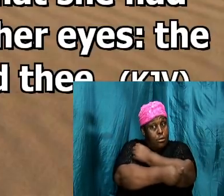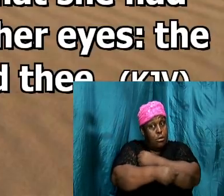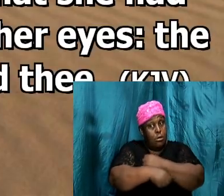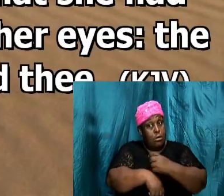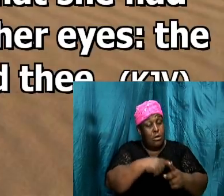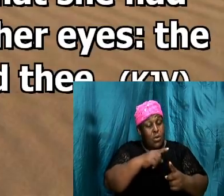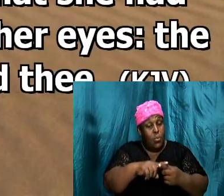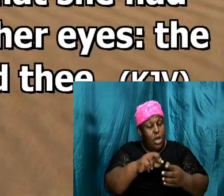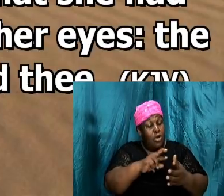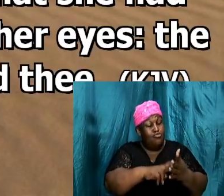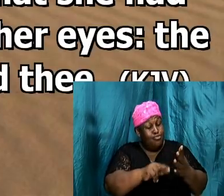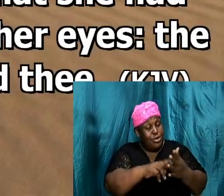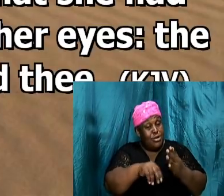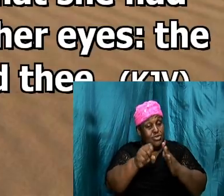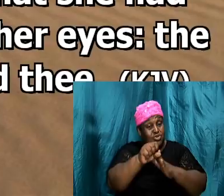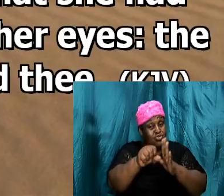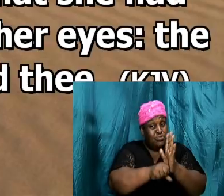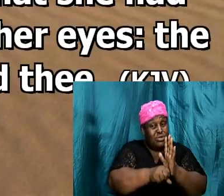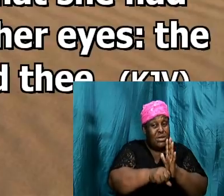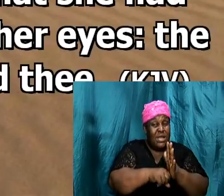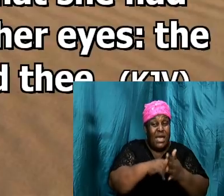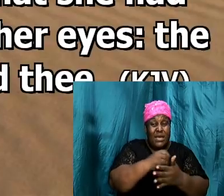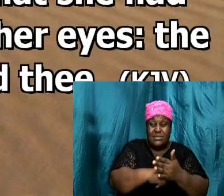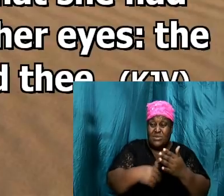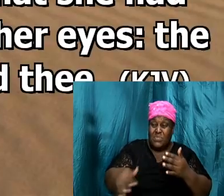something nice that was happening no